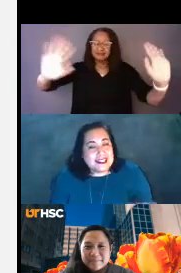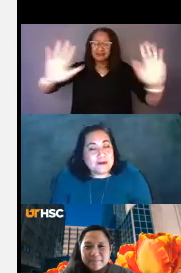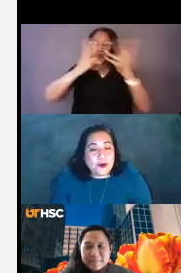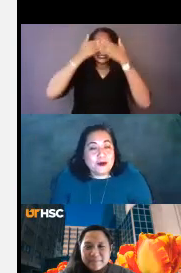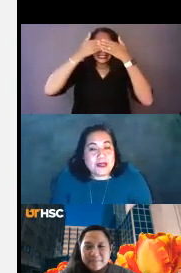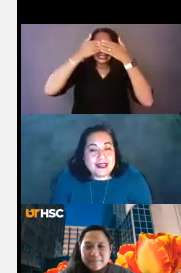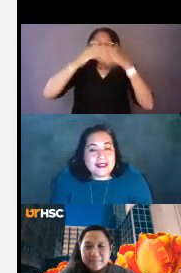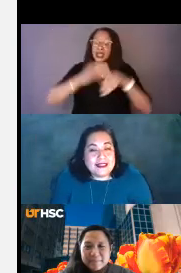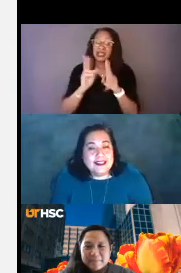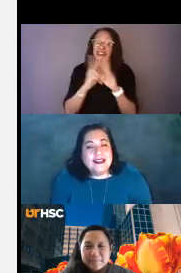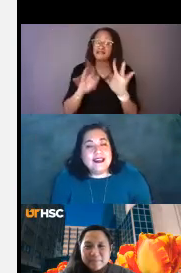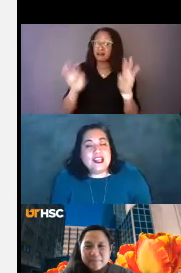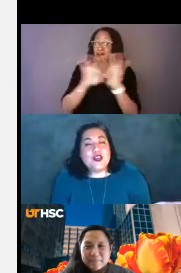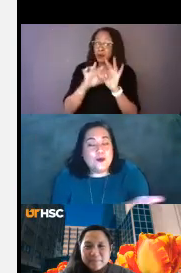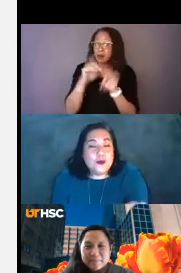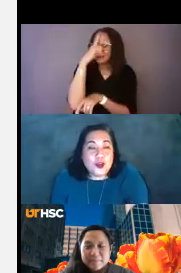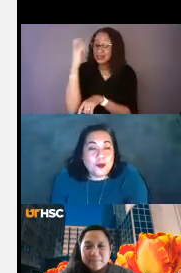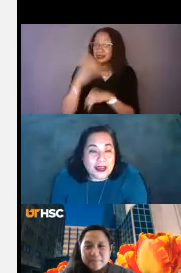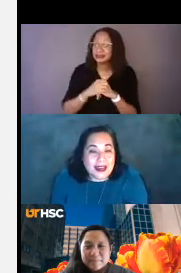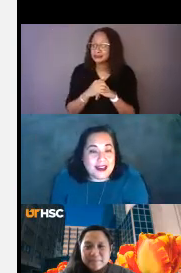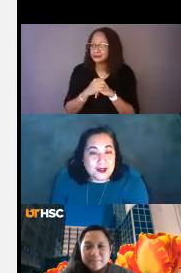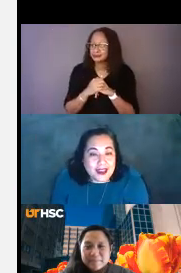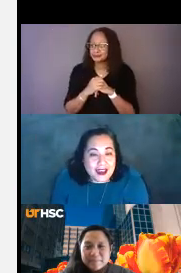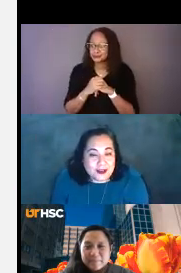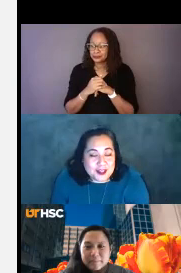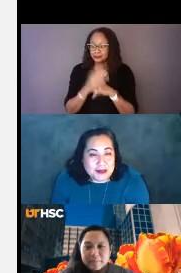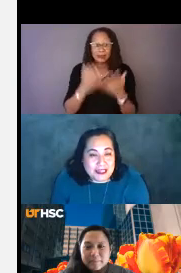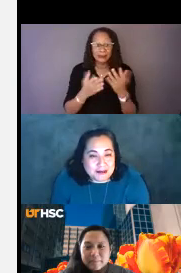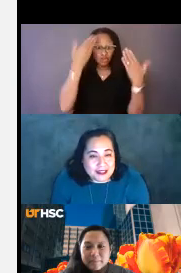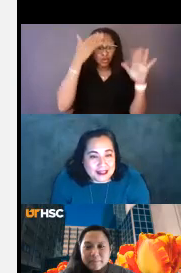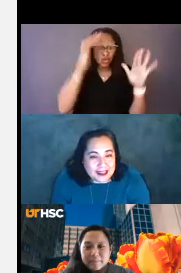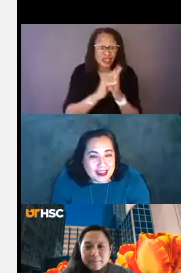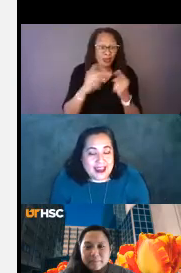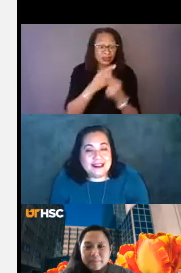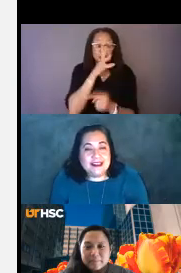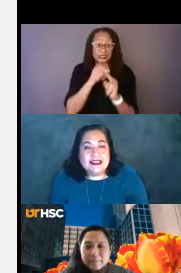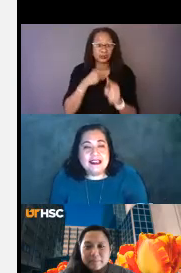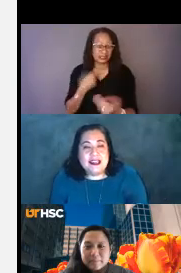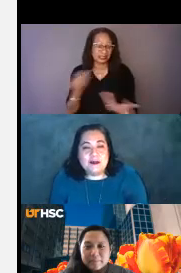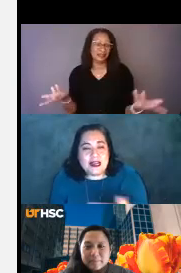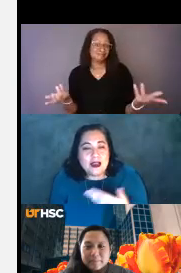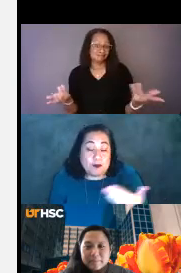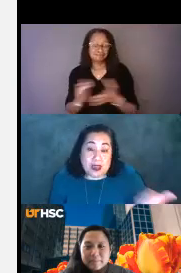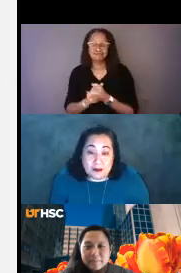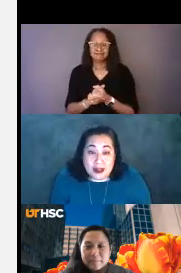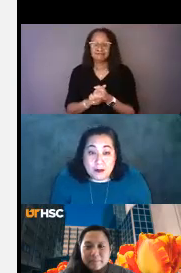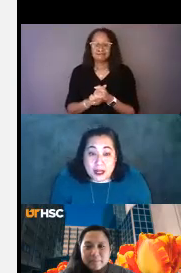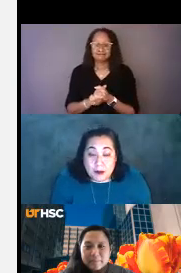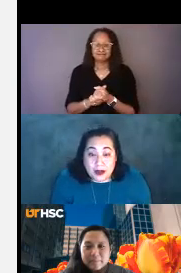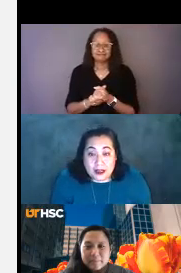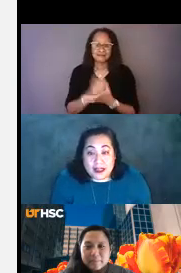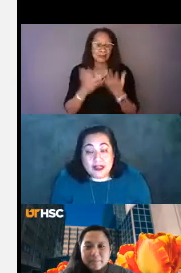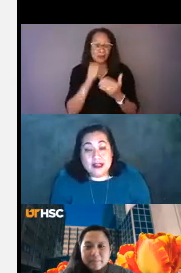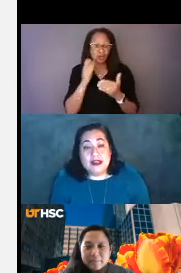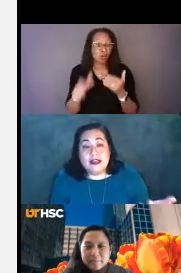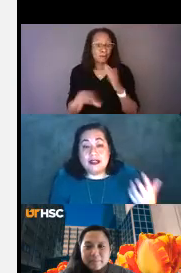This is important because you may not know that when you speak to me. And you may or may not pick up